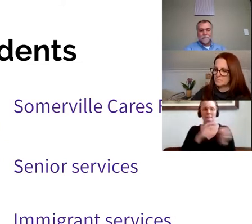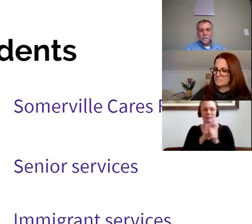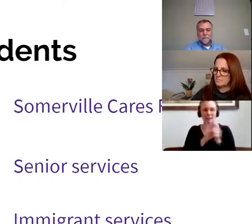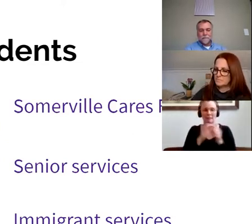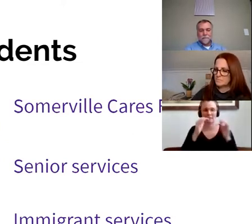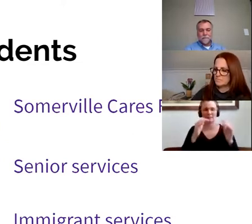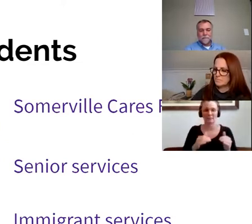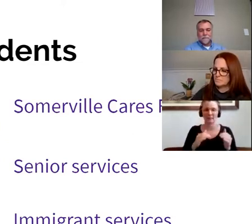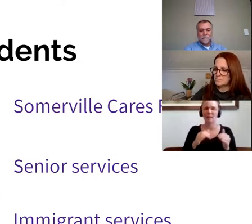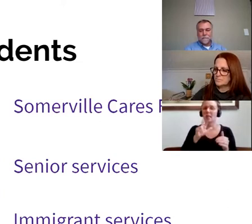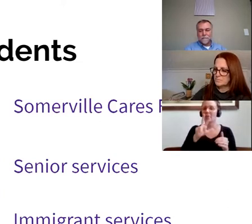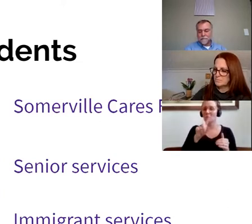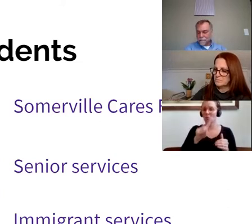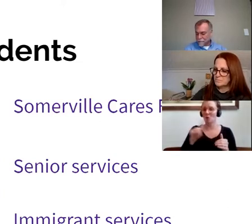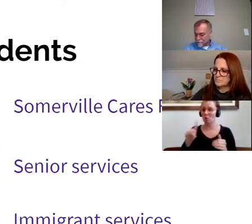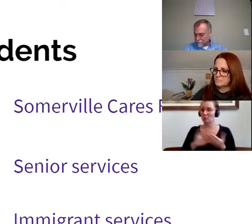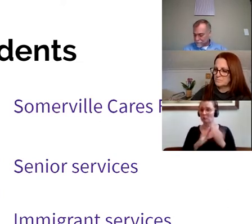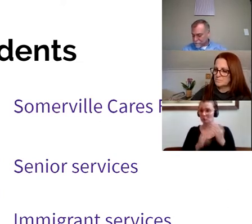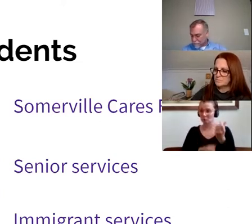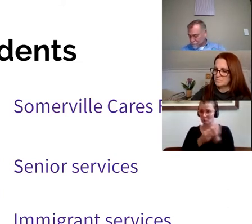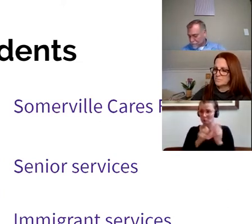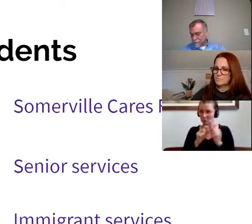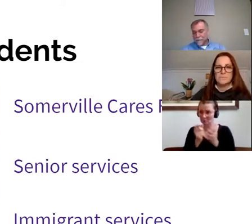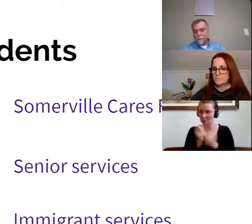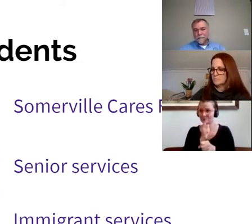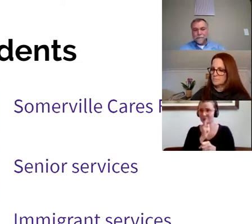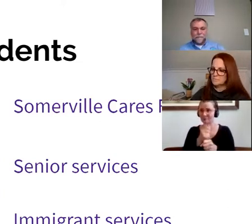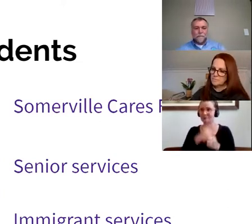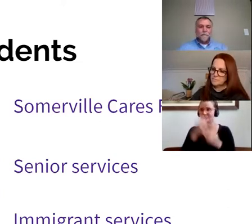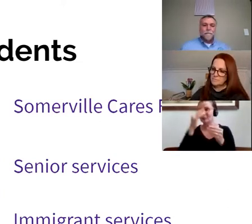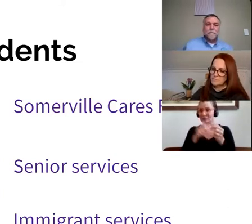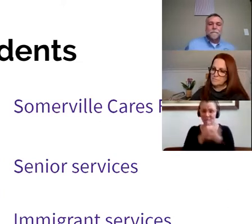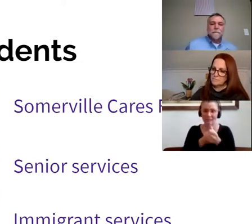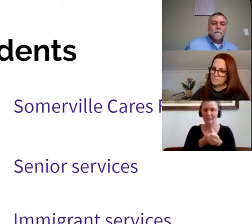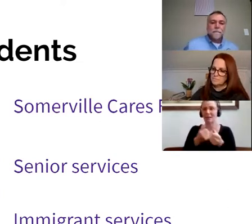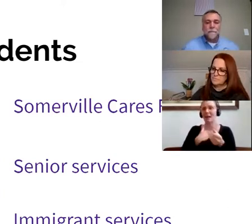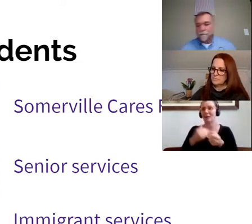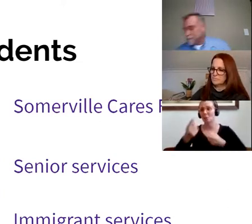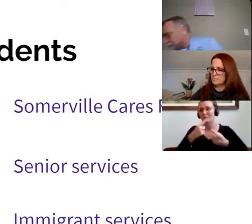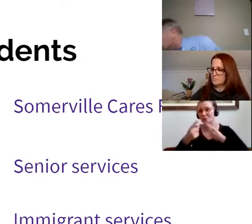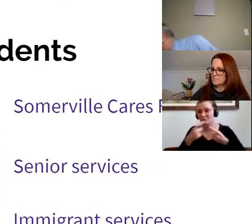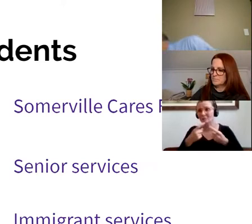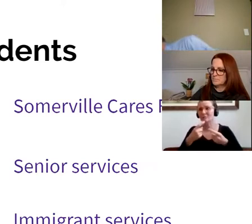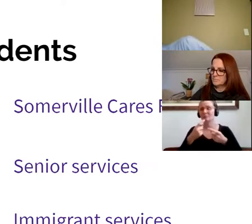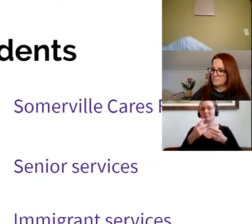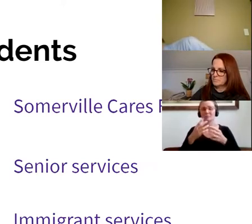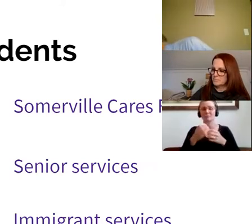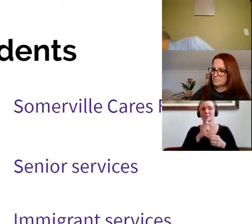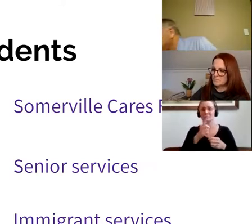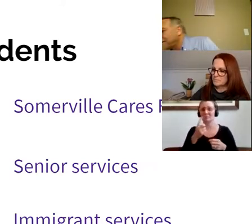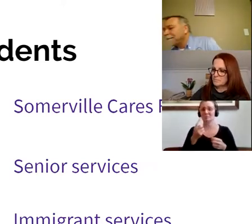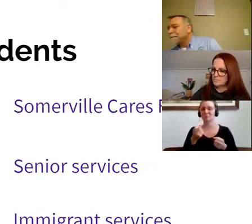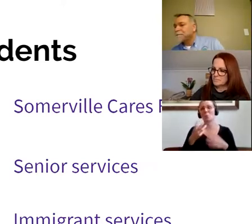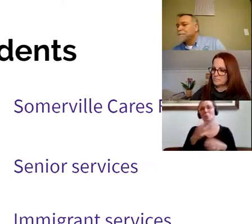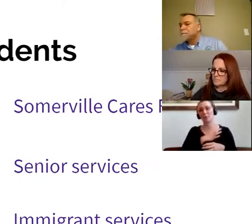service line to make sure you have all the up-to-date information and all your questions can be answered? I'm really proud that so many volunteers in the community